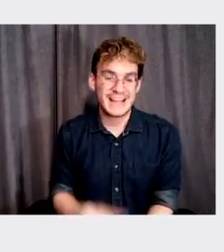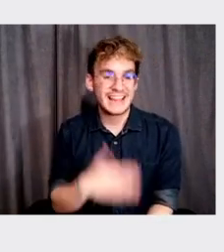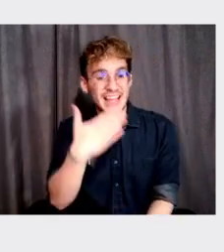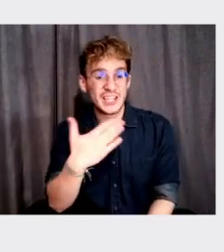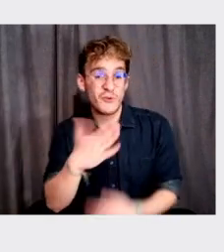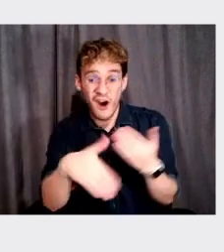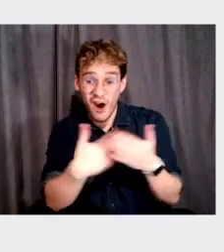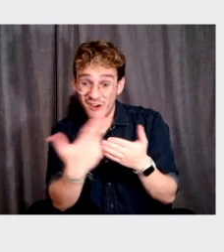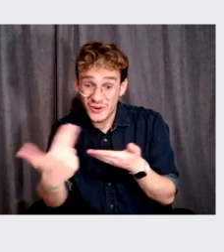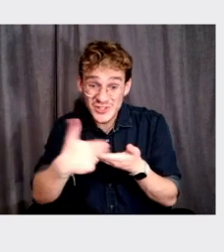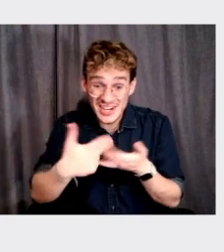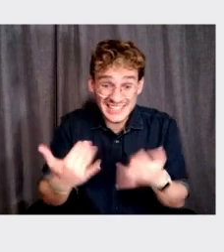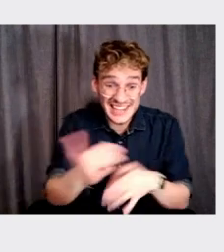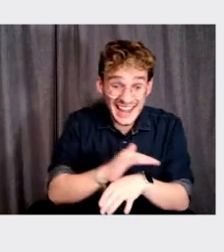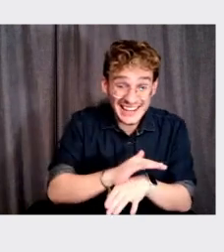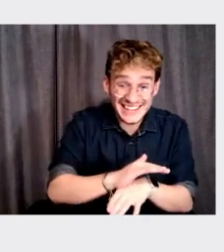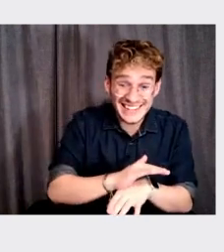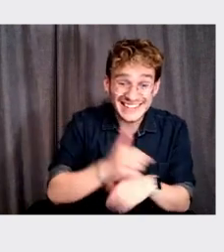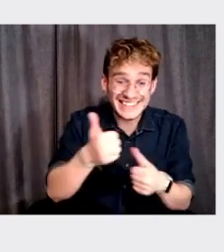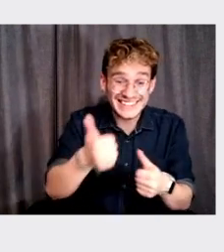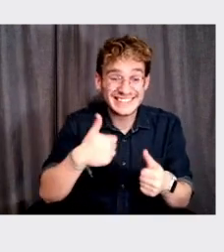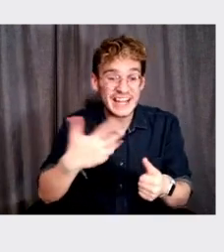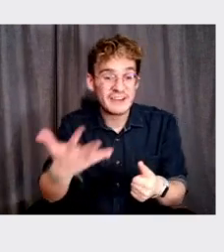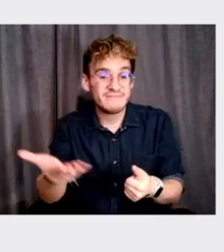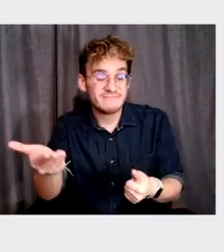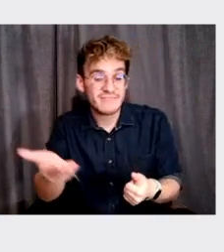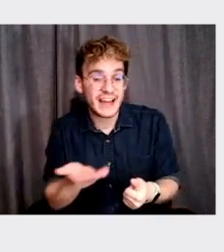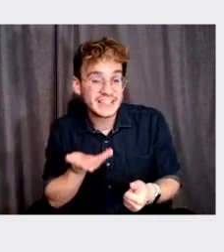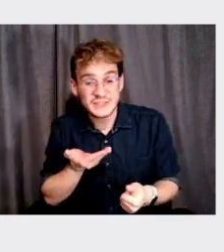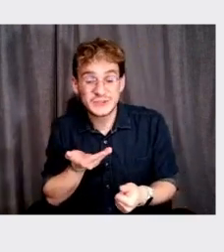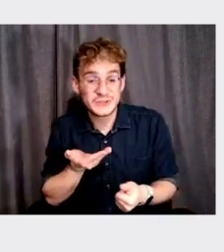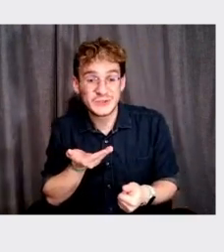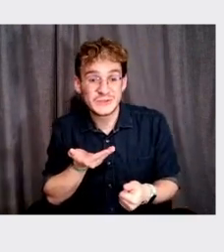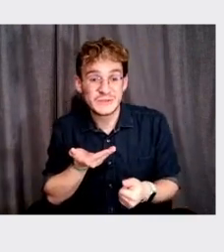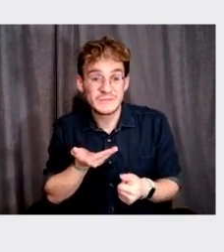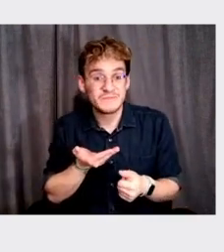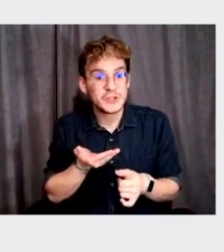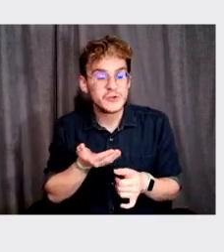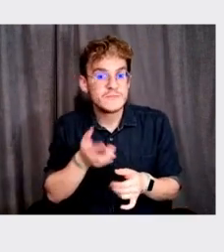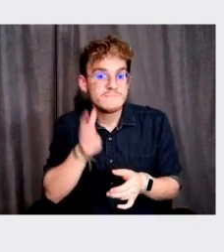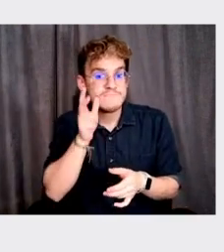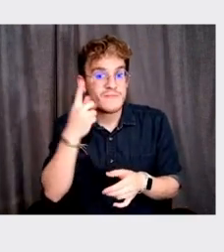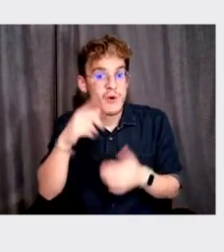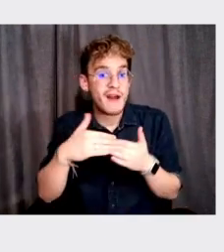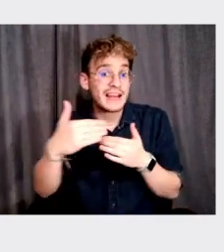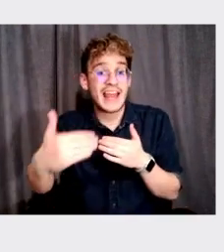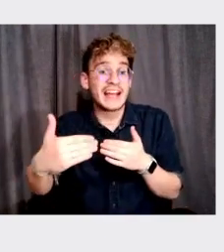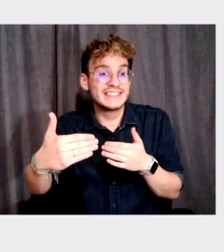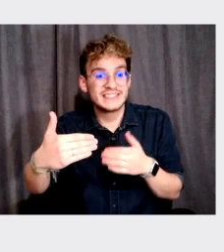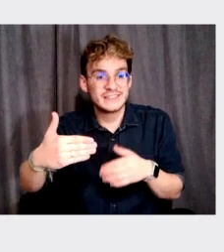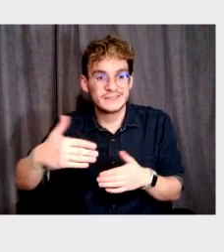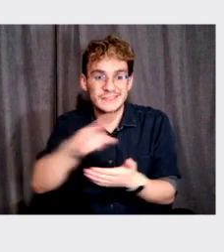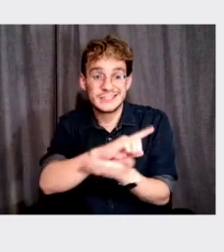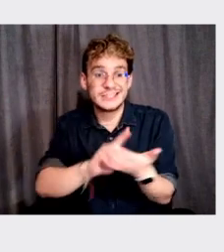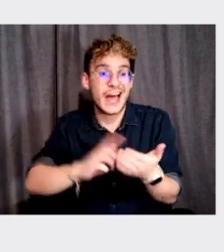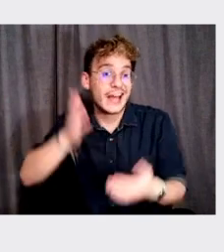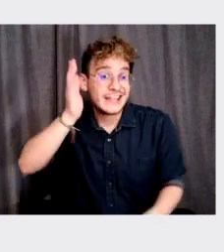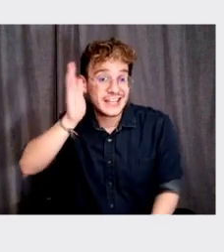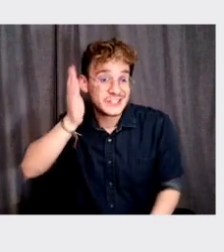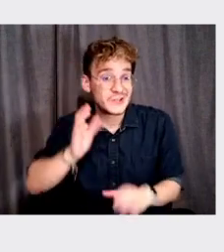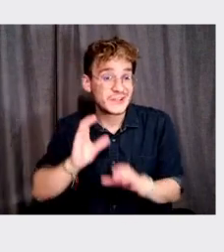you all for joining us tonight. I want to invite you to, uh, stay tuned for our next design, uh,